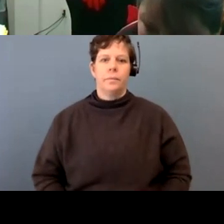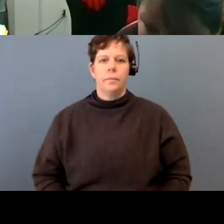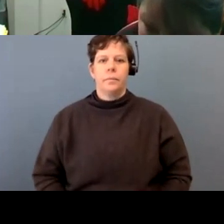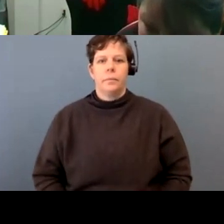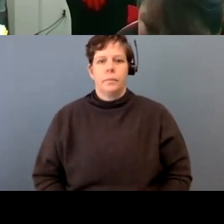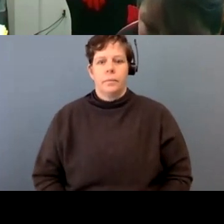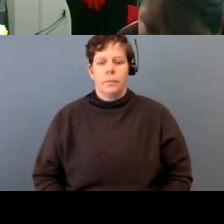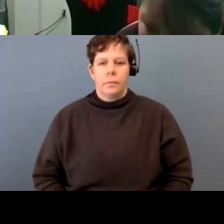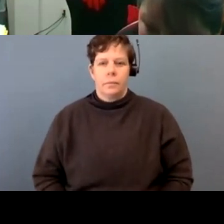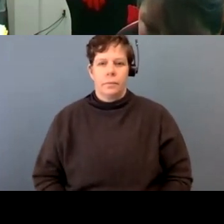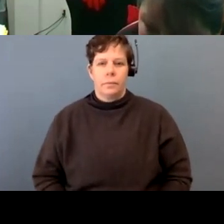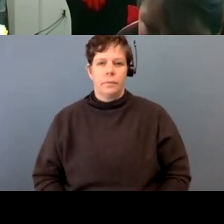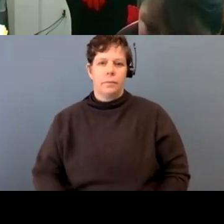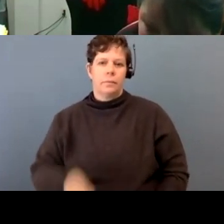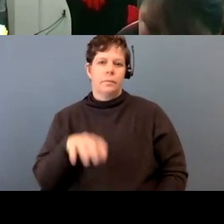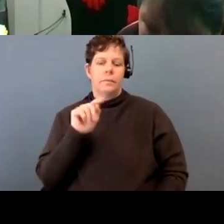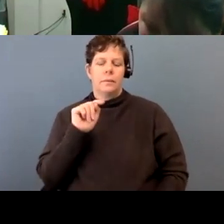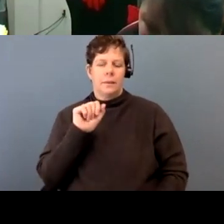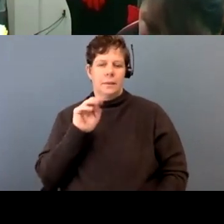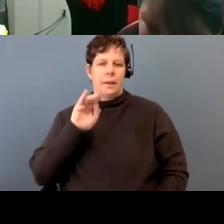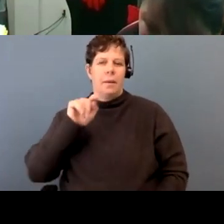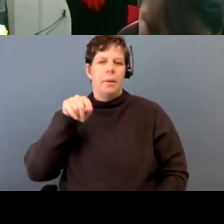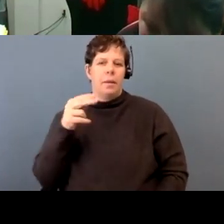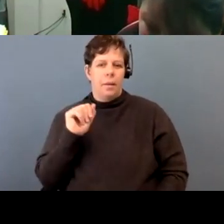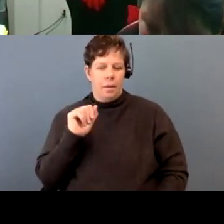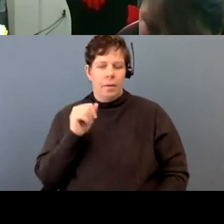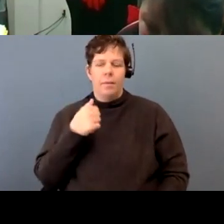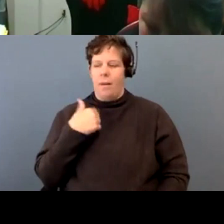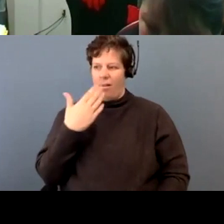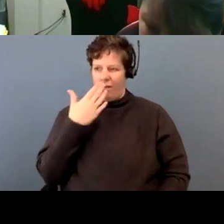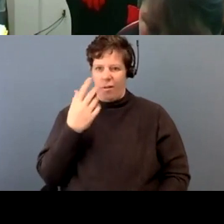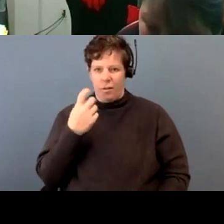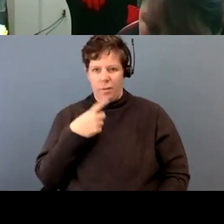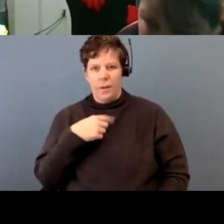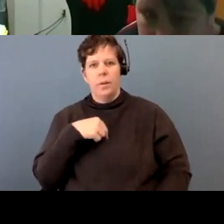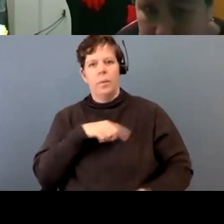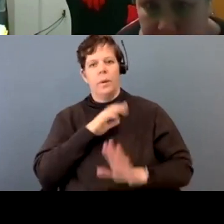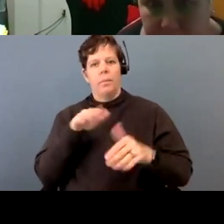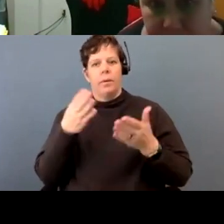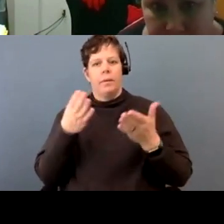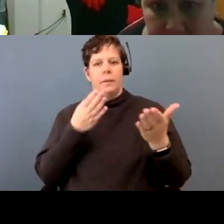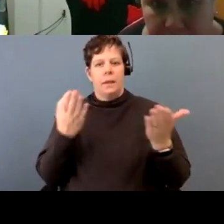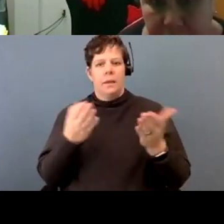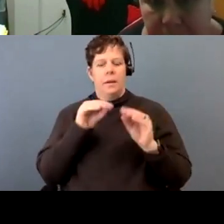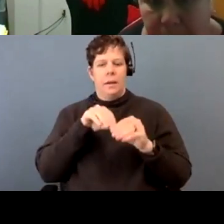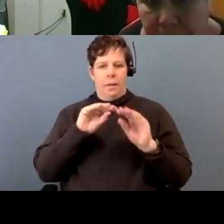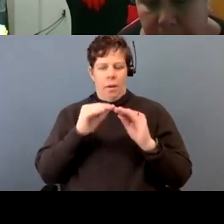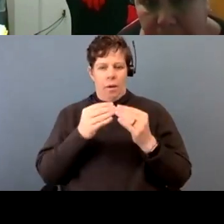That's such a great question. So what we do, we actually do provide services here at our office as well.